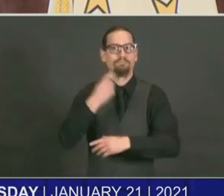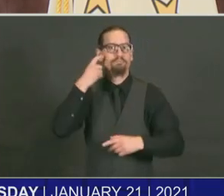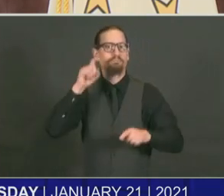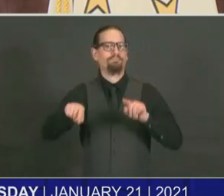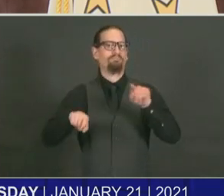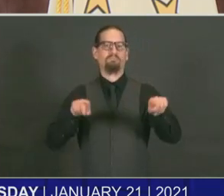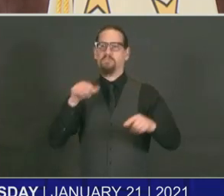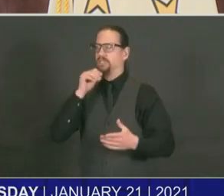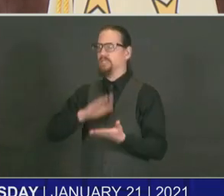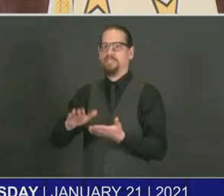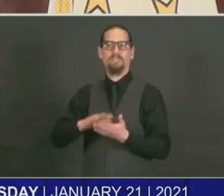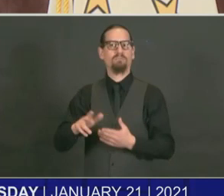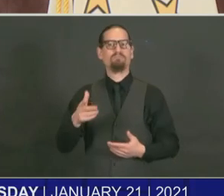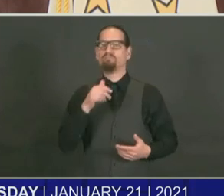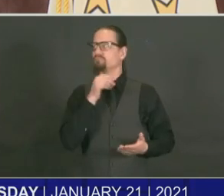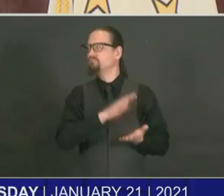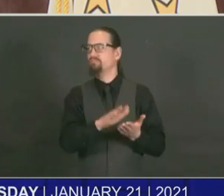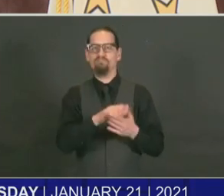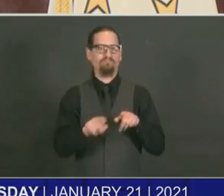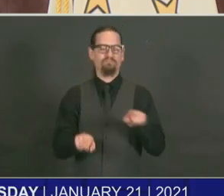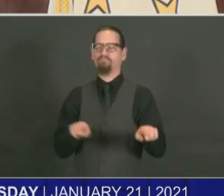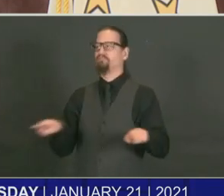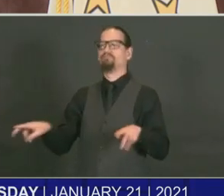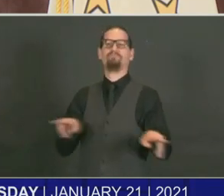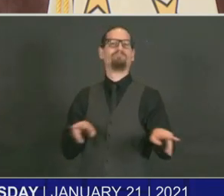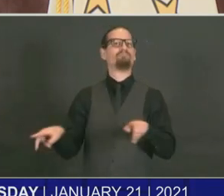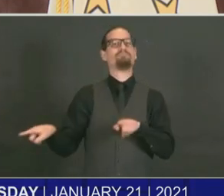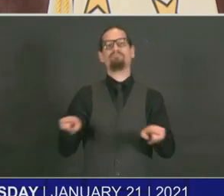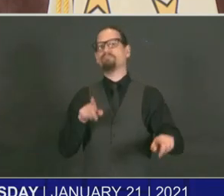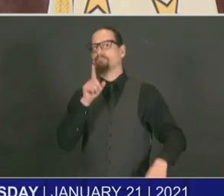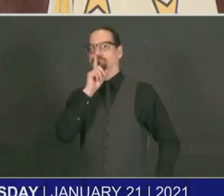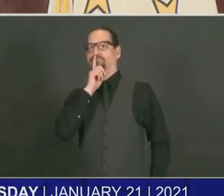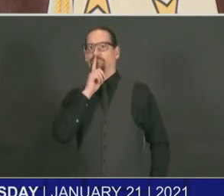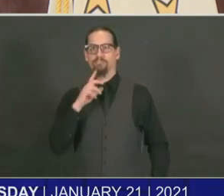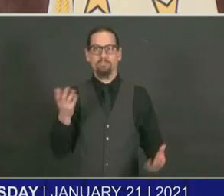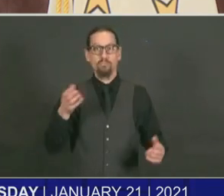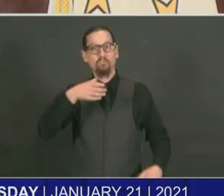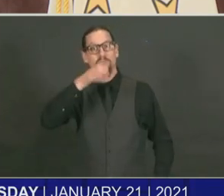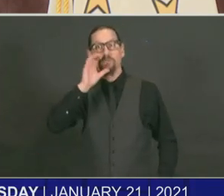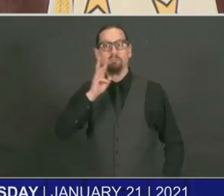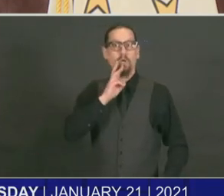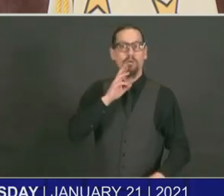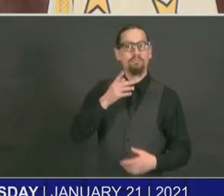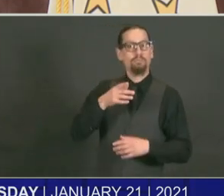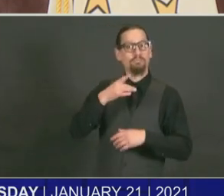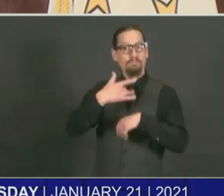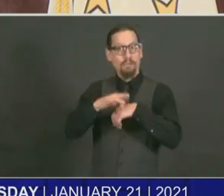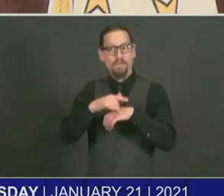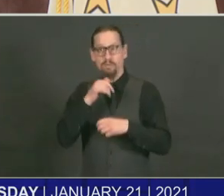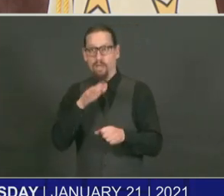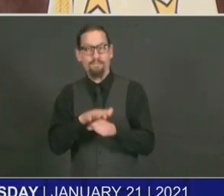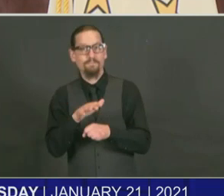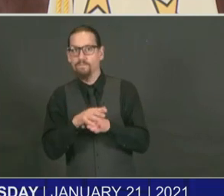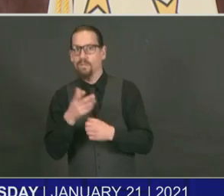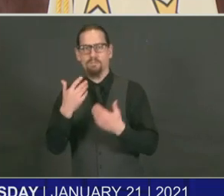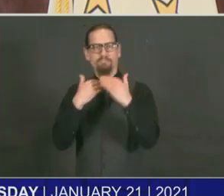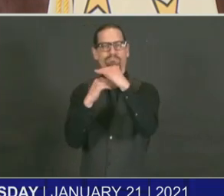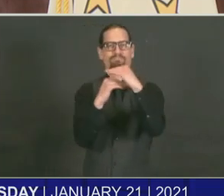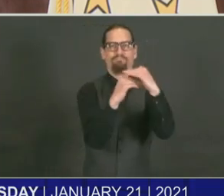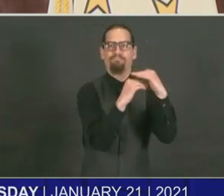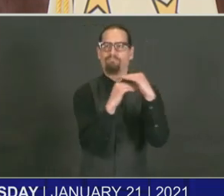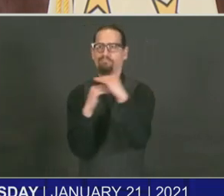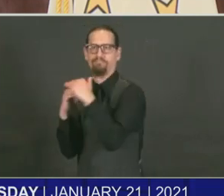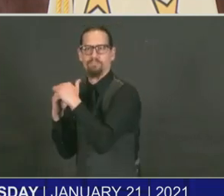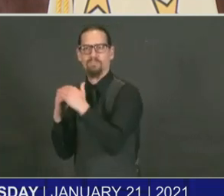availability of drinking water for employees is extremely limited. Despite the presence of plexiglass borders, social distancing is at best uneven.